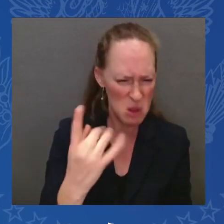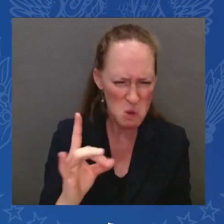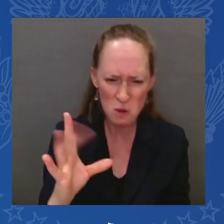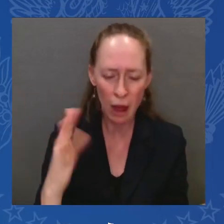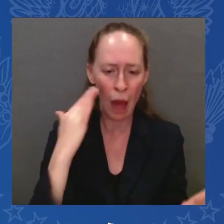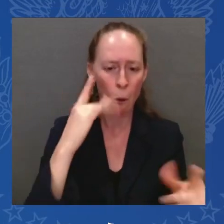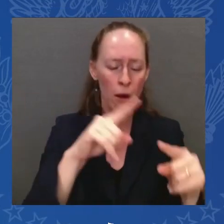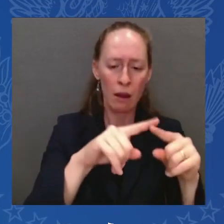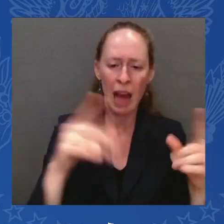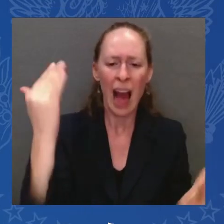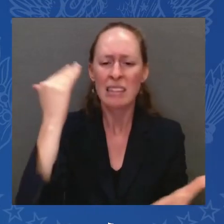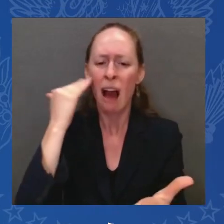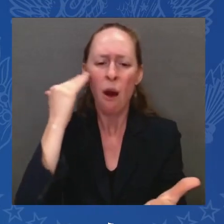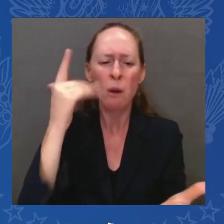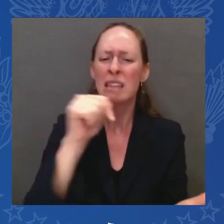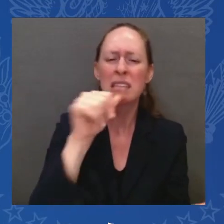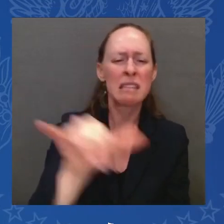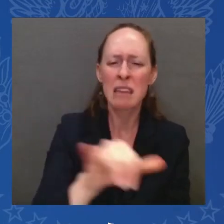look, I mean,